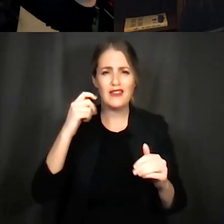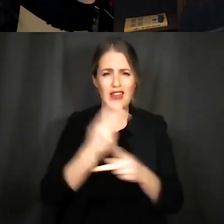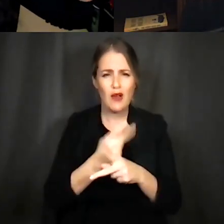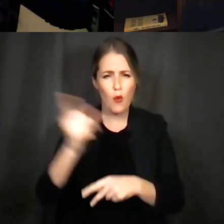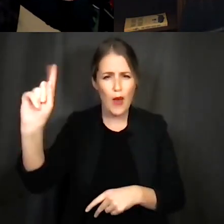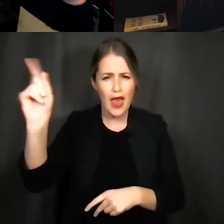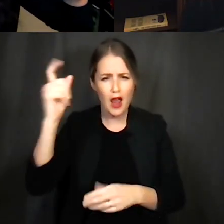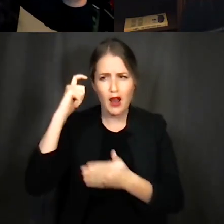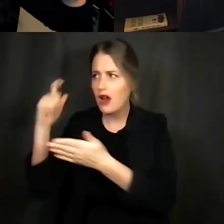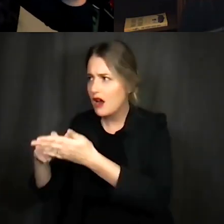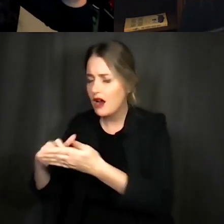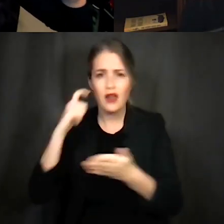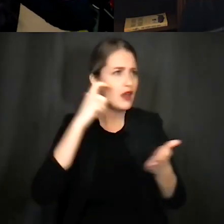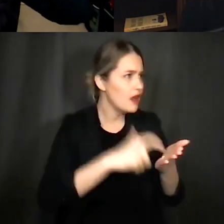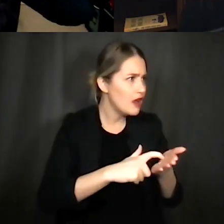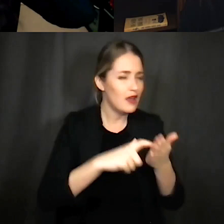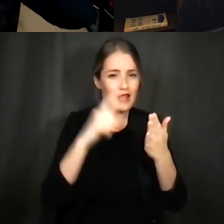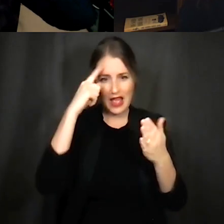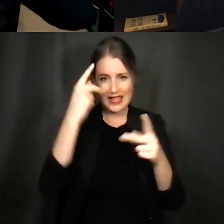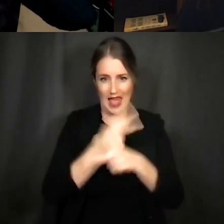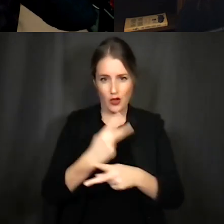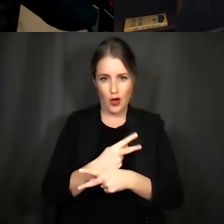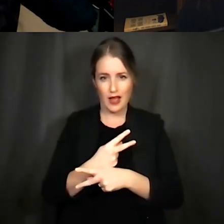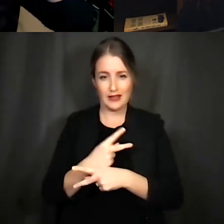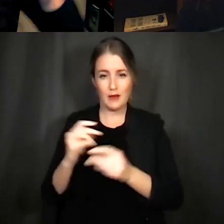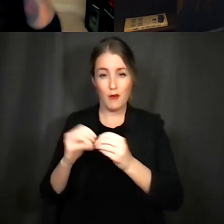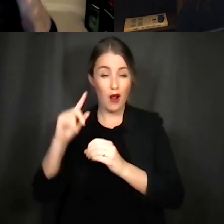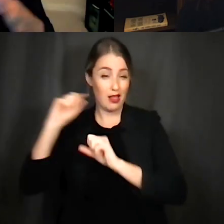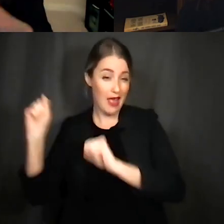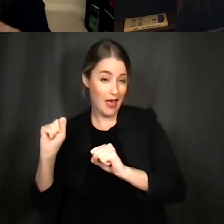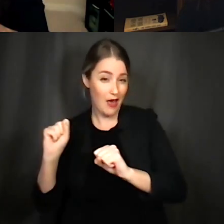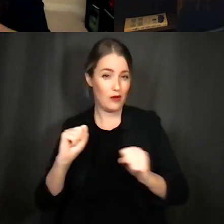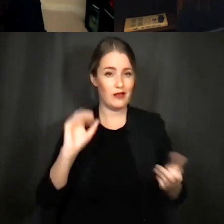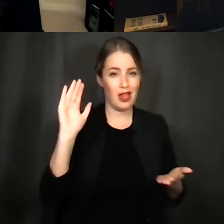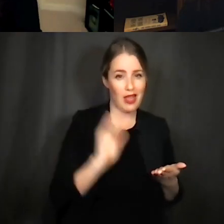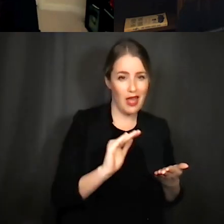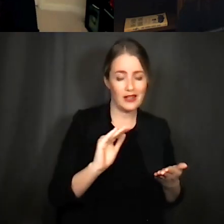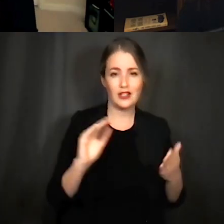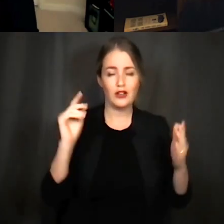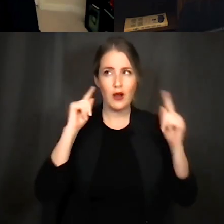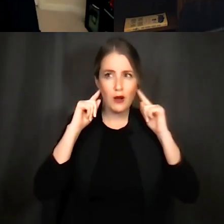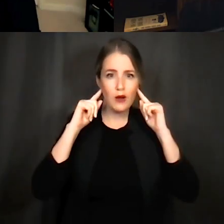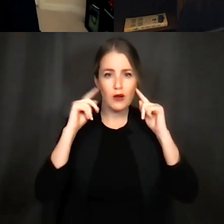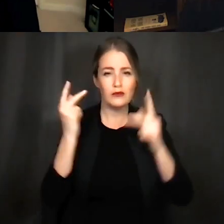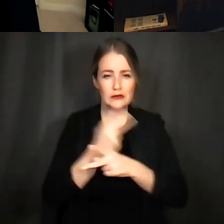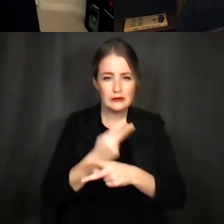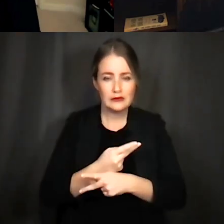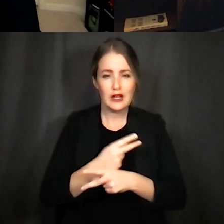calculating differences in the sound between our two ears and using that to to navigate